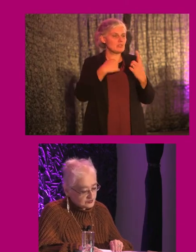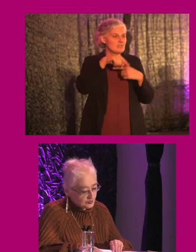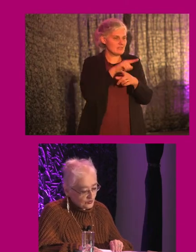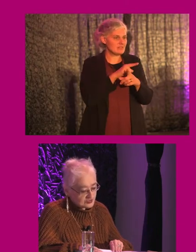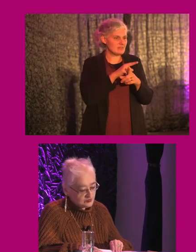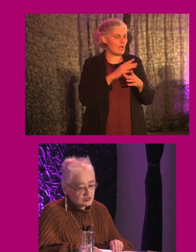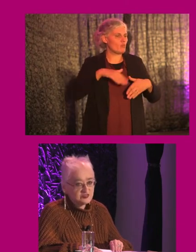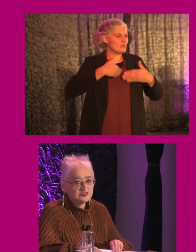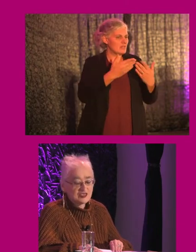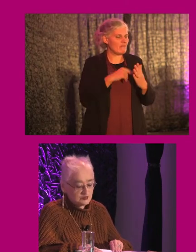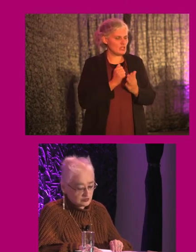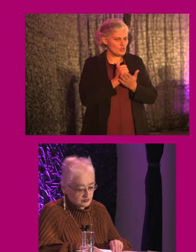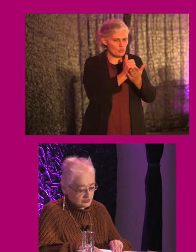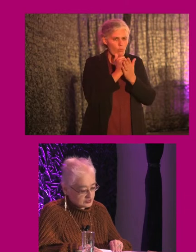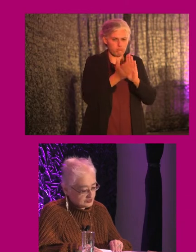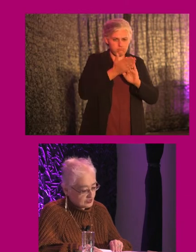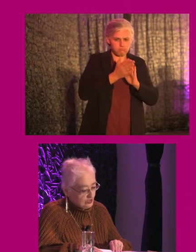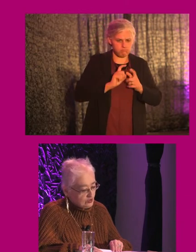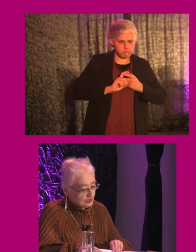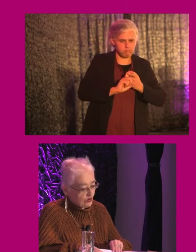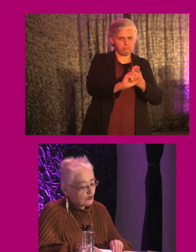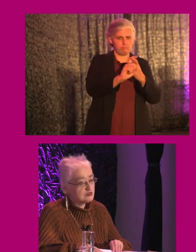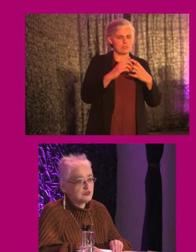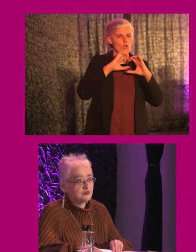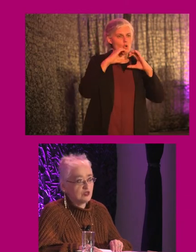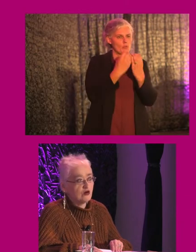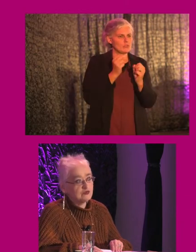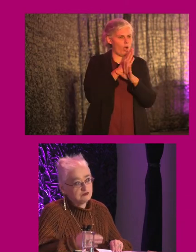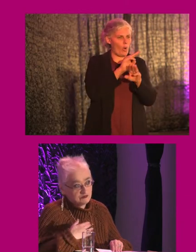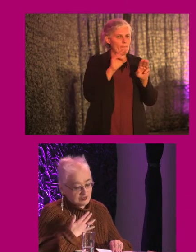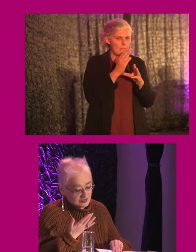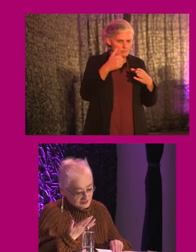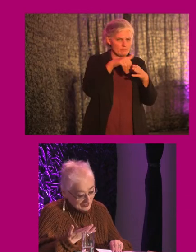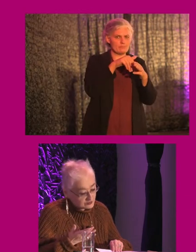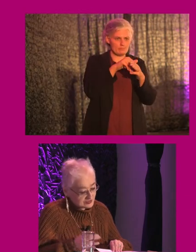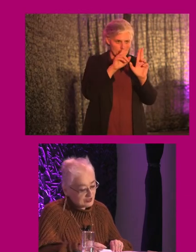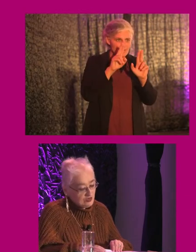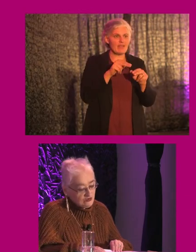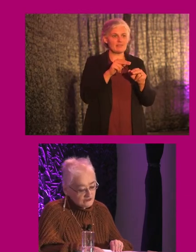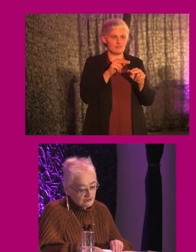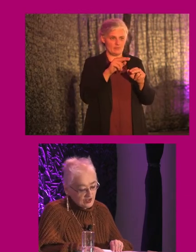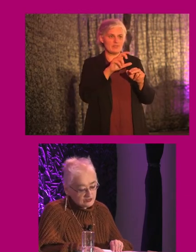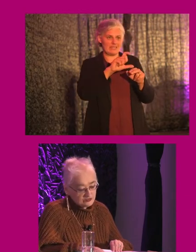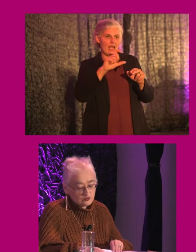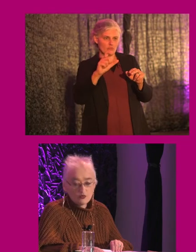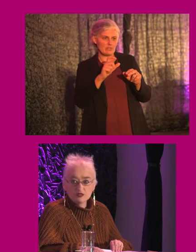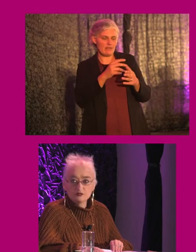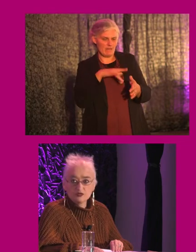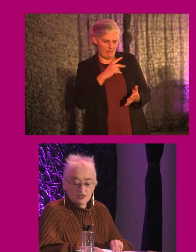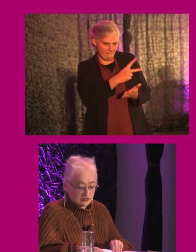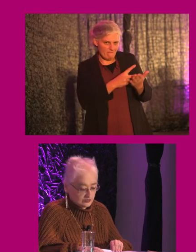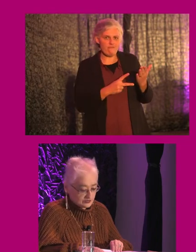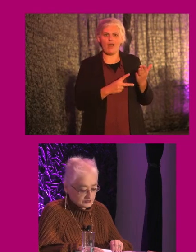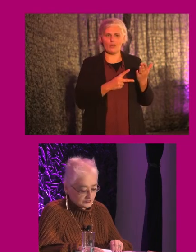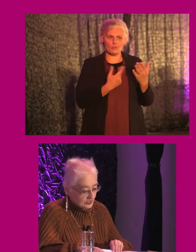and to support and build sustainable communities where all the people of, in my case the county, feel valued, welcomed,